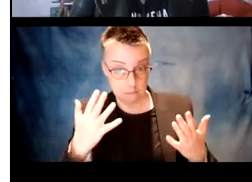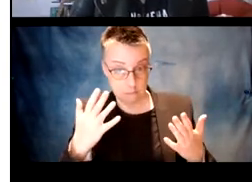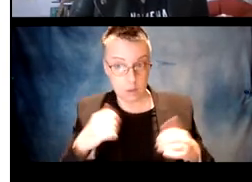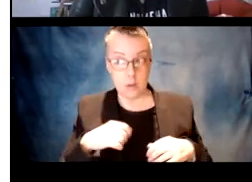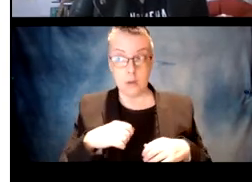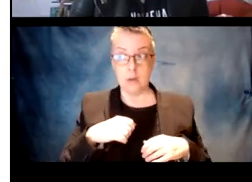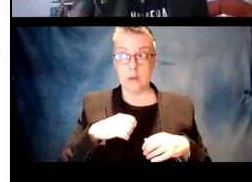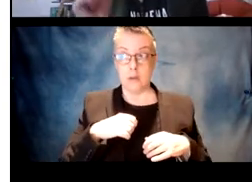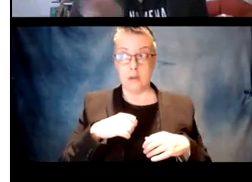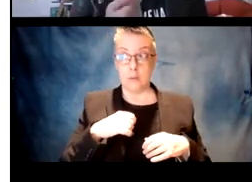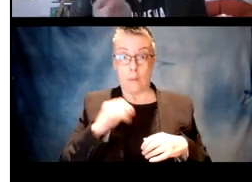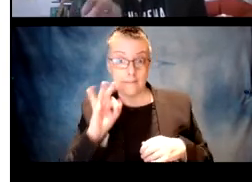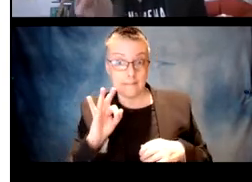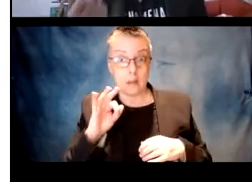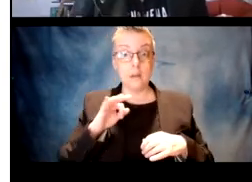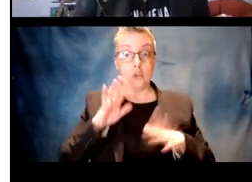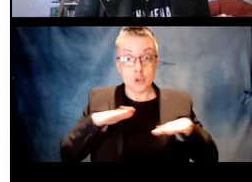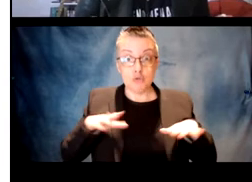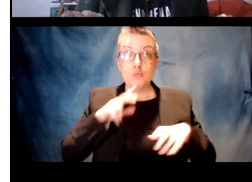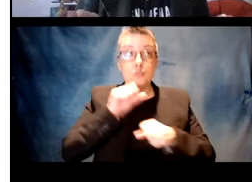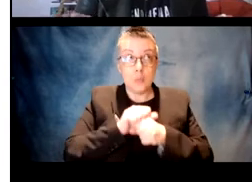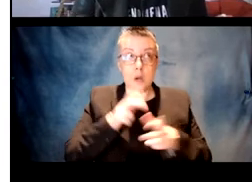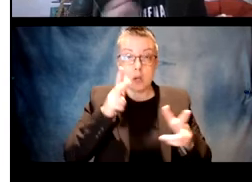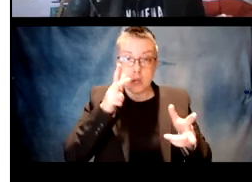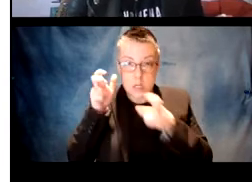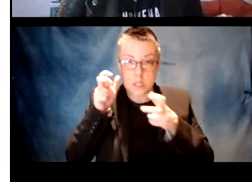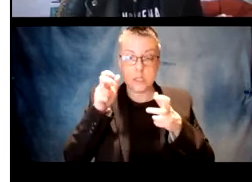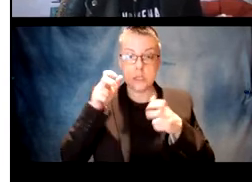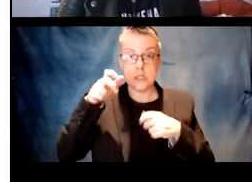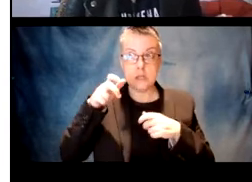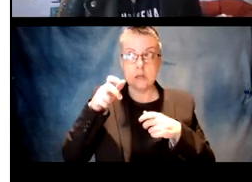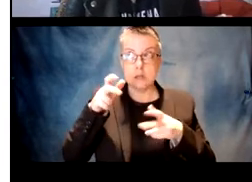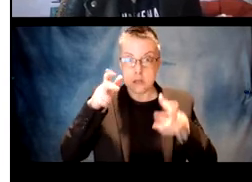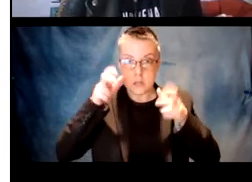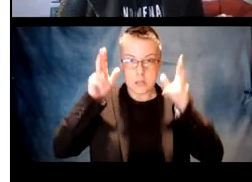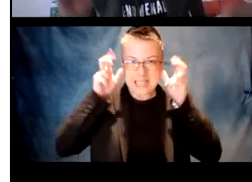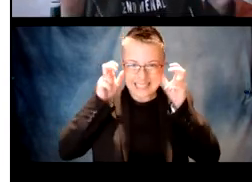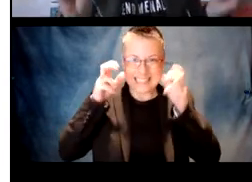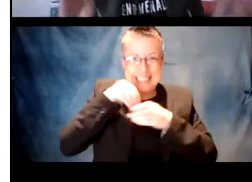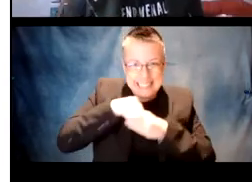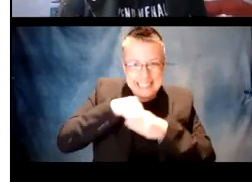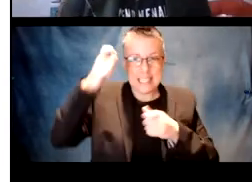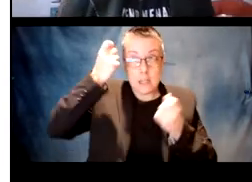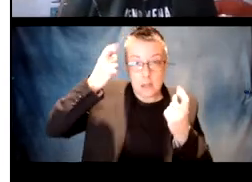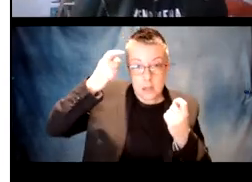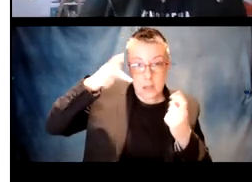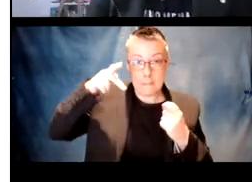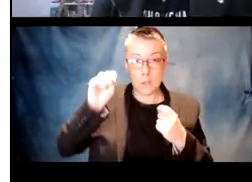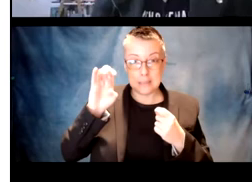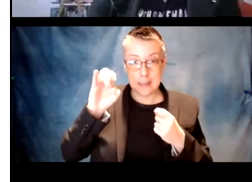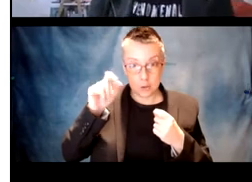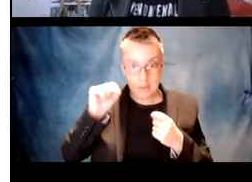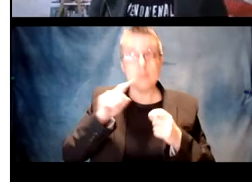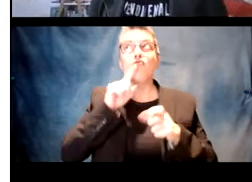verb forms that have morphemes attached to them, that they're actually over regularizing in